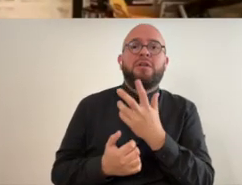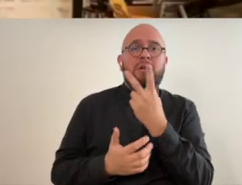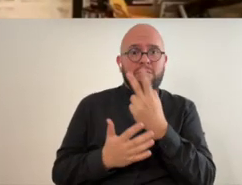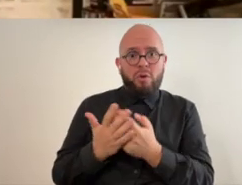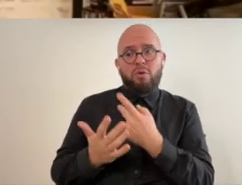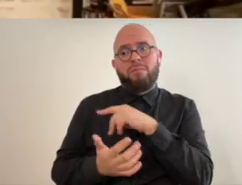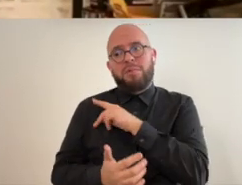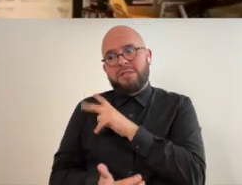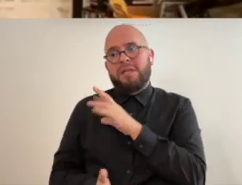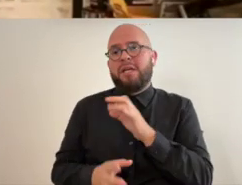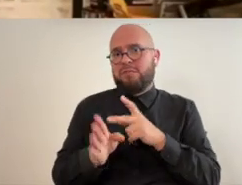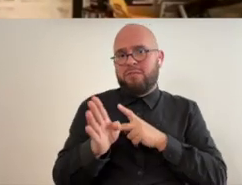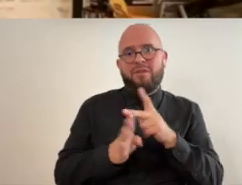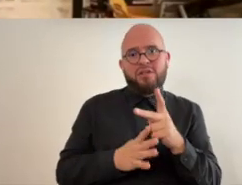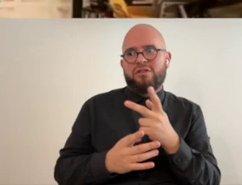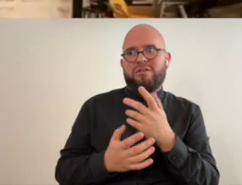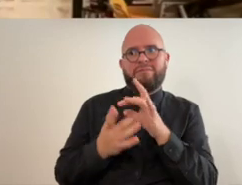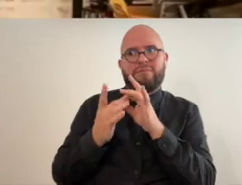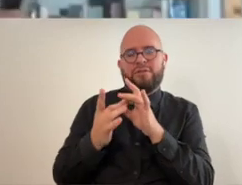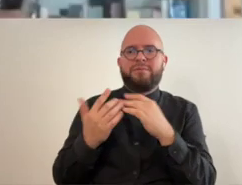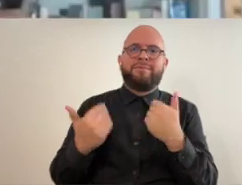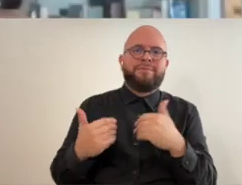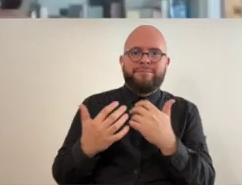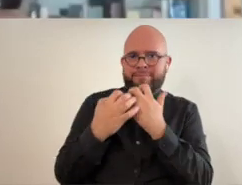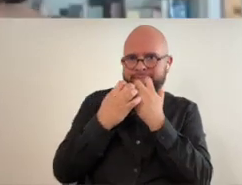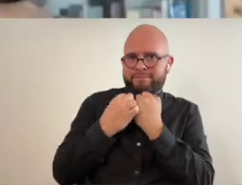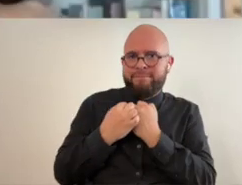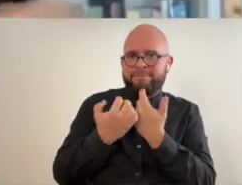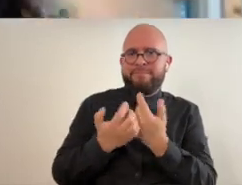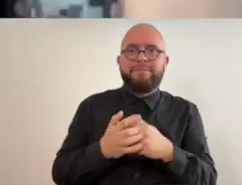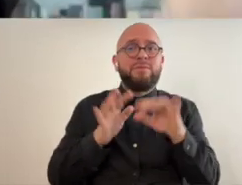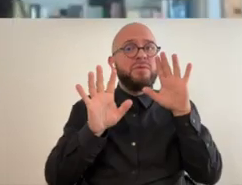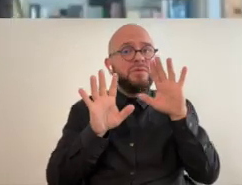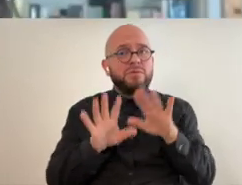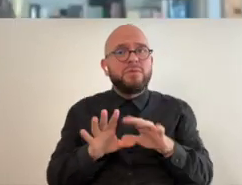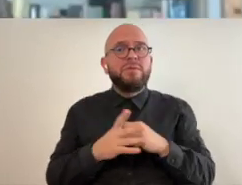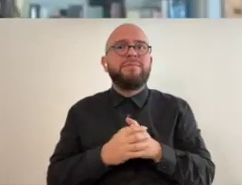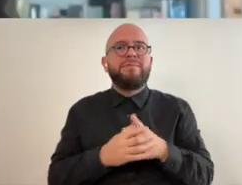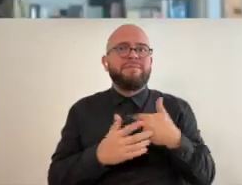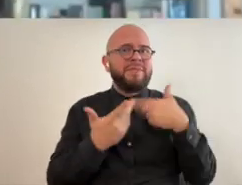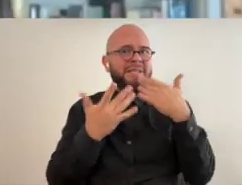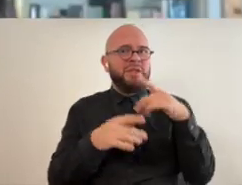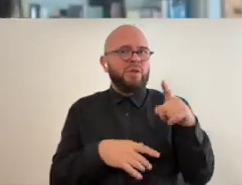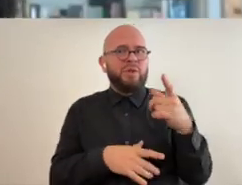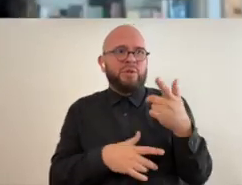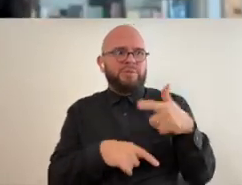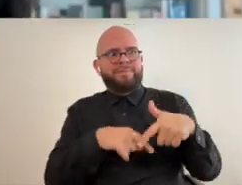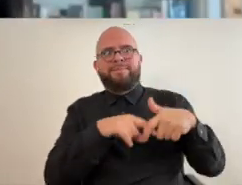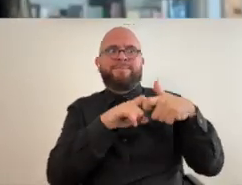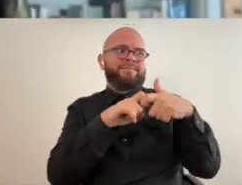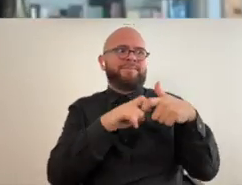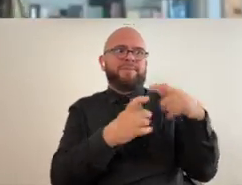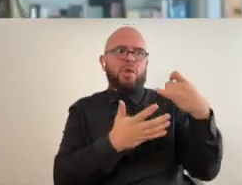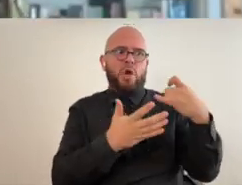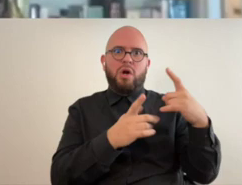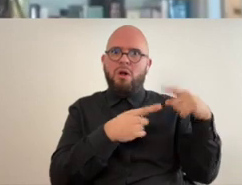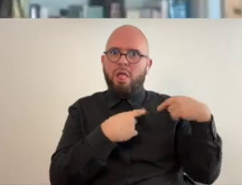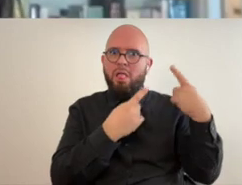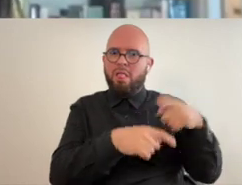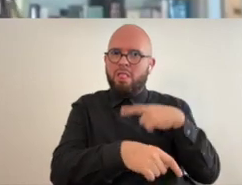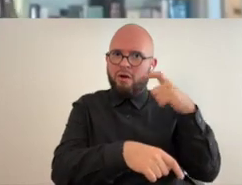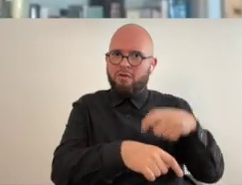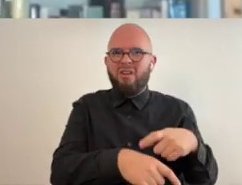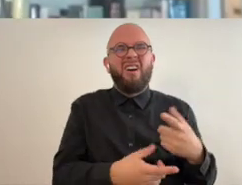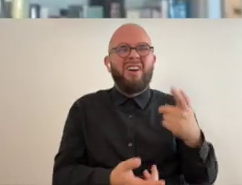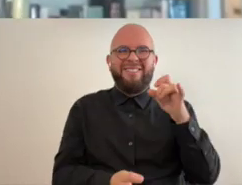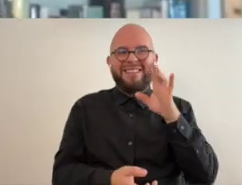both personally and professionally oh it's awesome because i didn't realize that you had been out of the art world for that long and